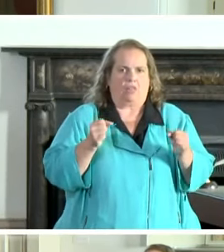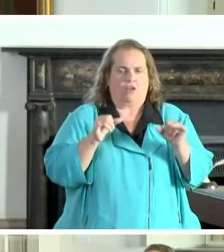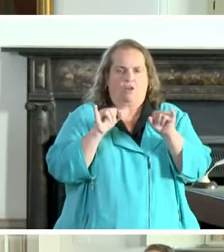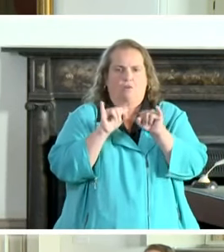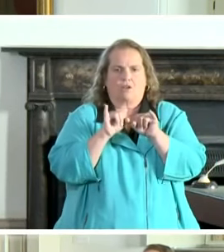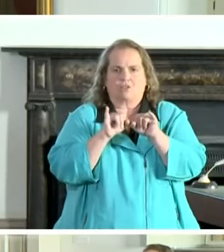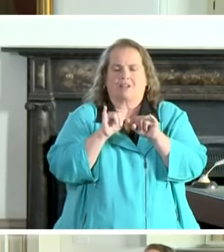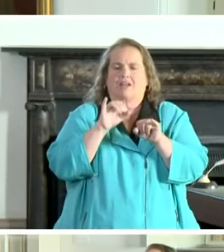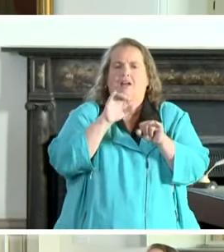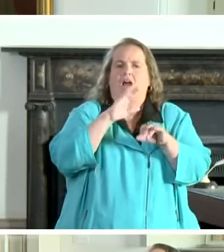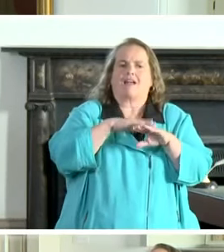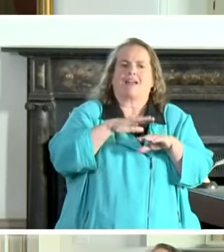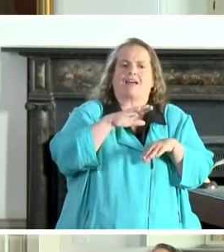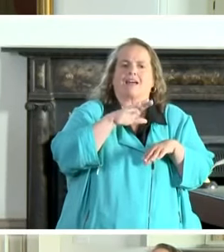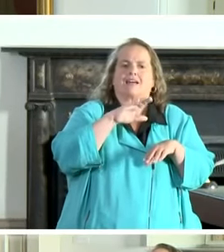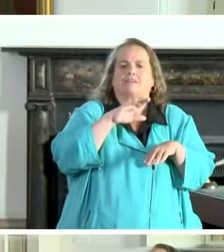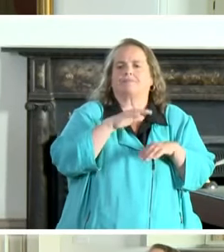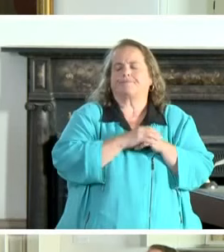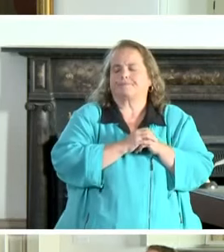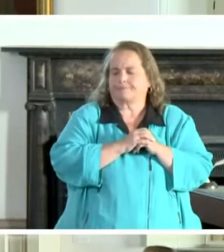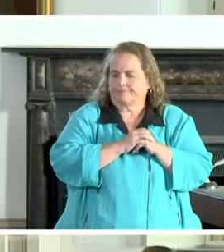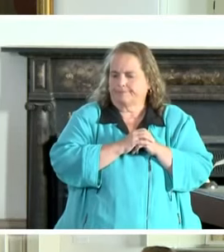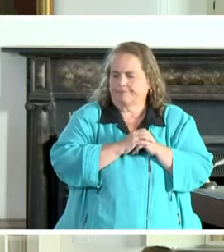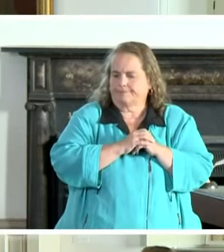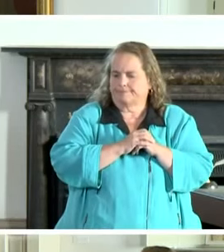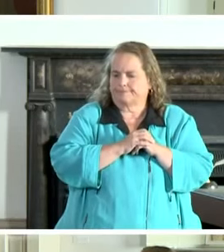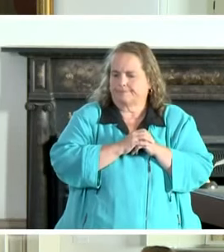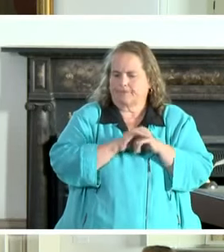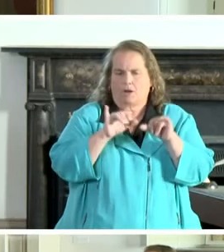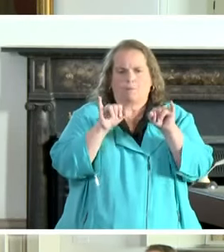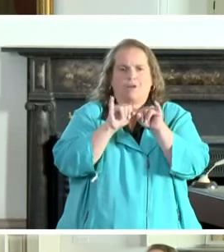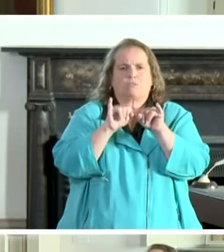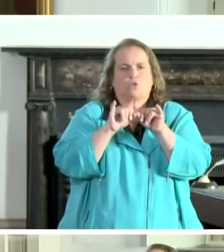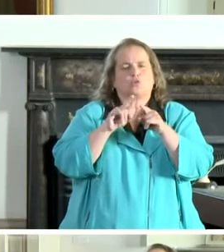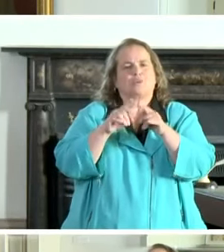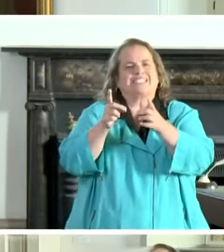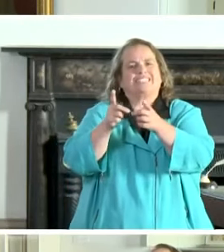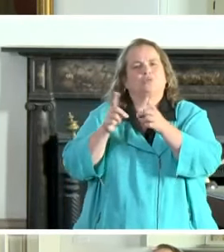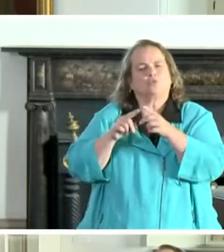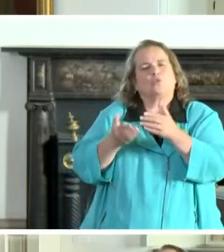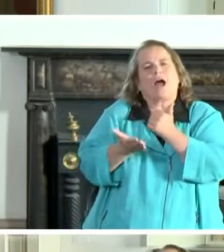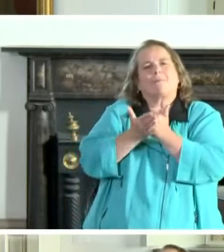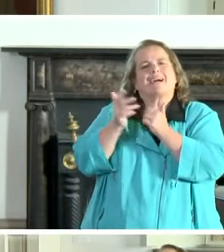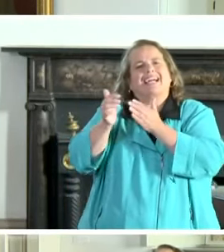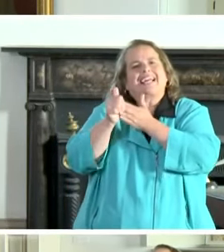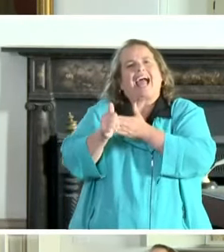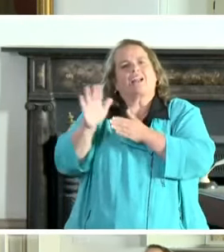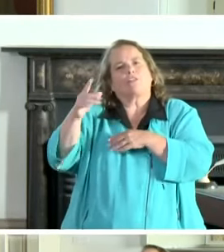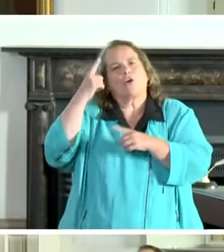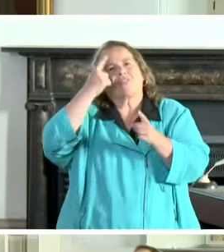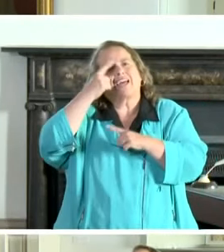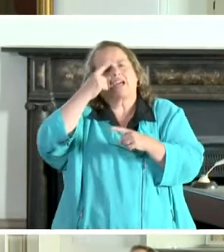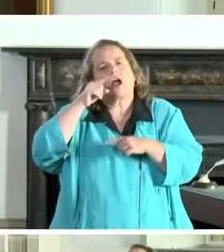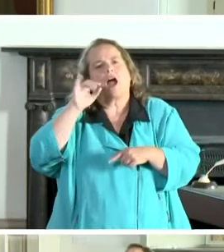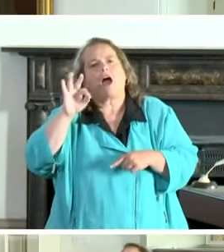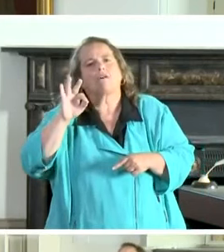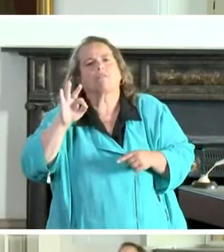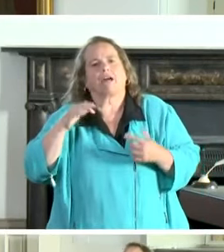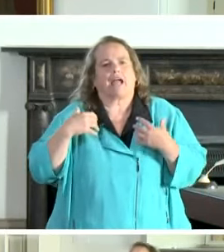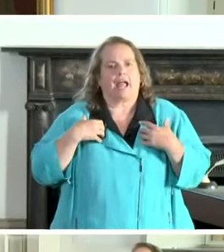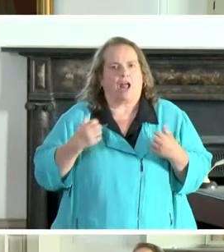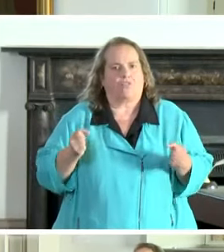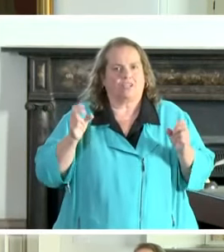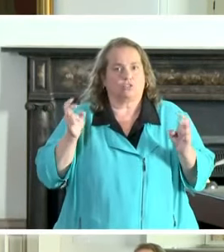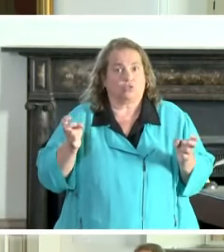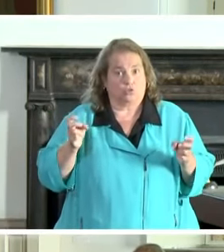hospitalizations or not? not a health expert, but some sort of metric to district to help guide their thinking in whether or not they